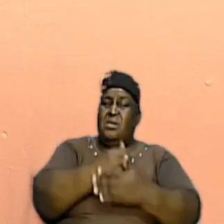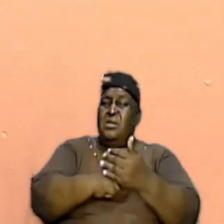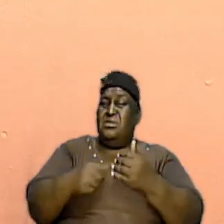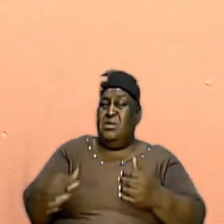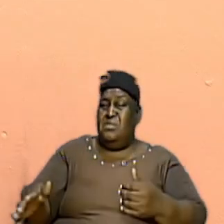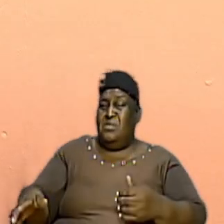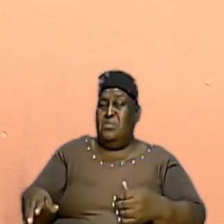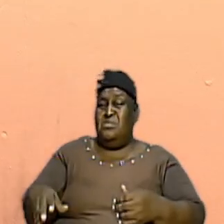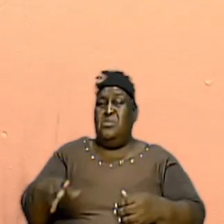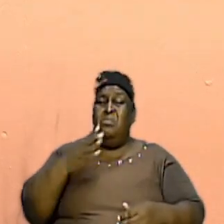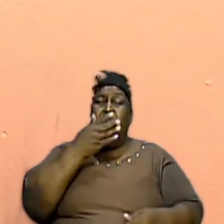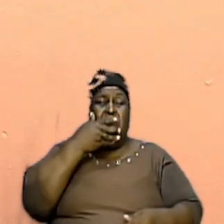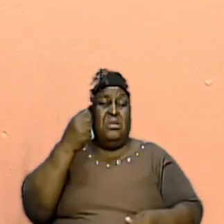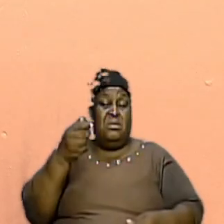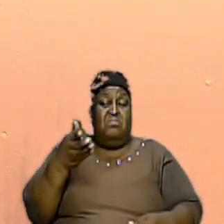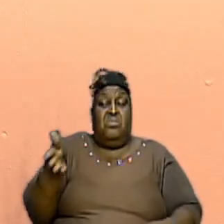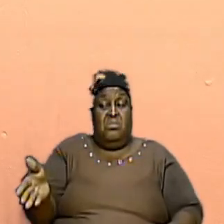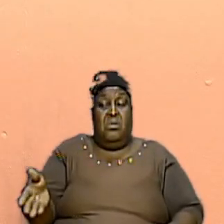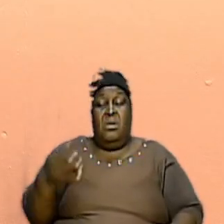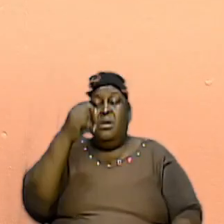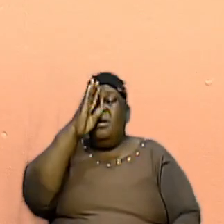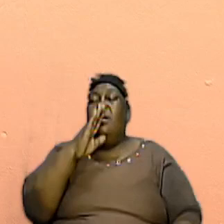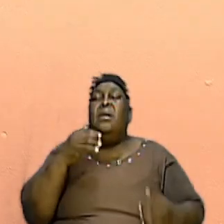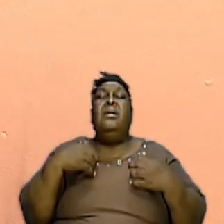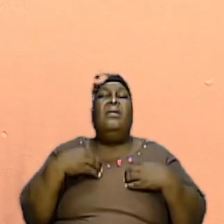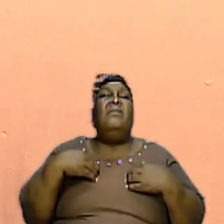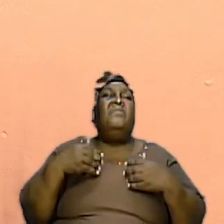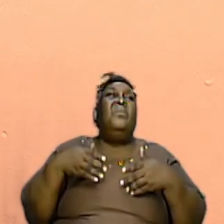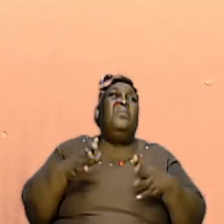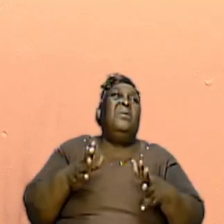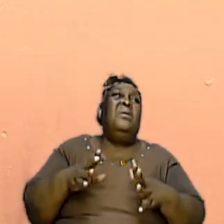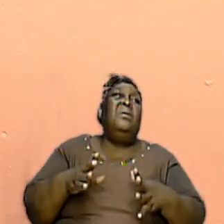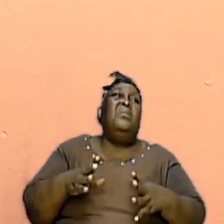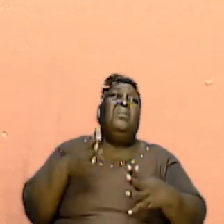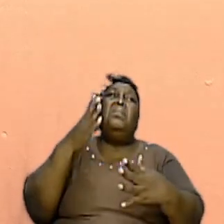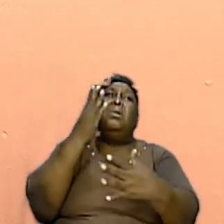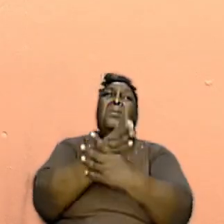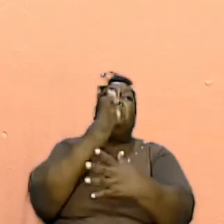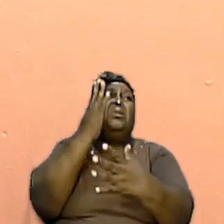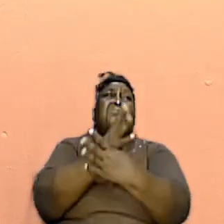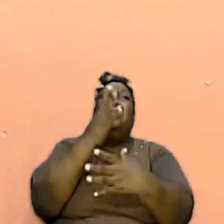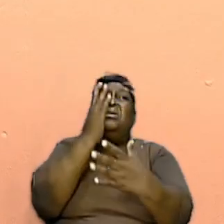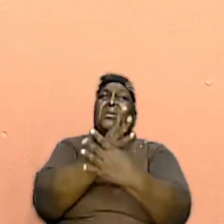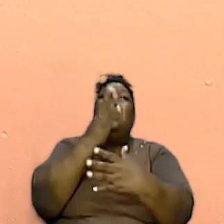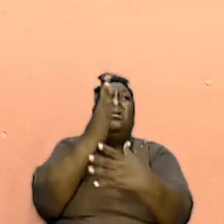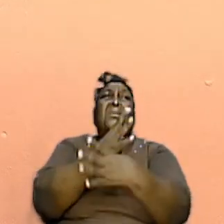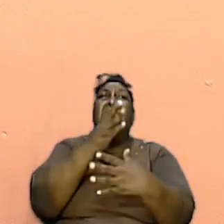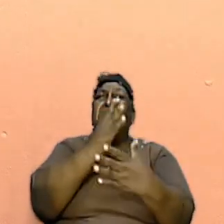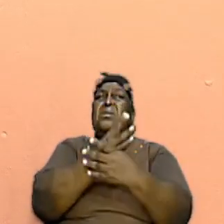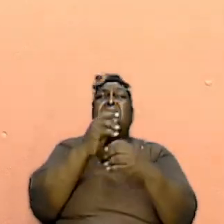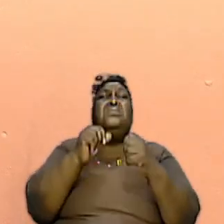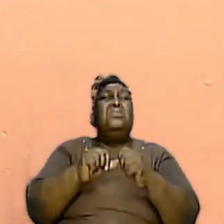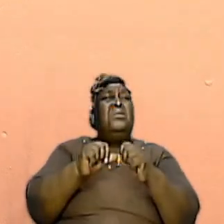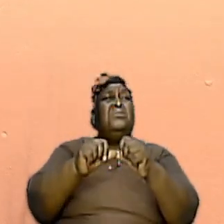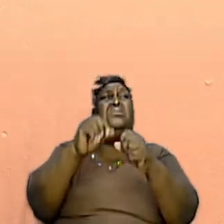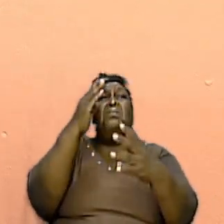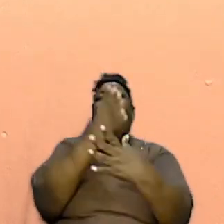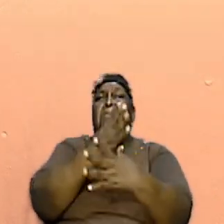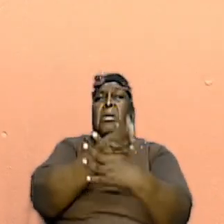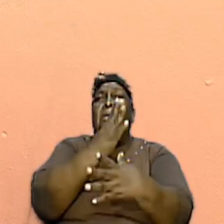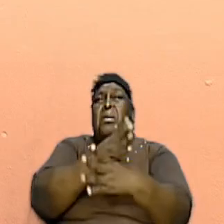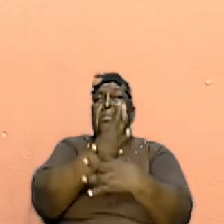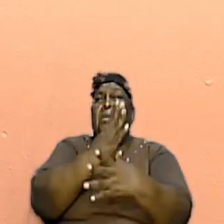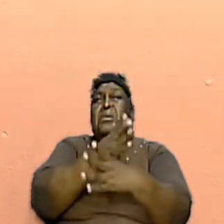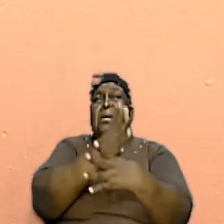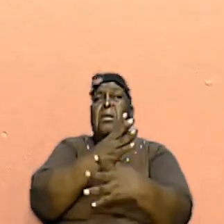Should Be There God Has A Way When We Constantly Murmur And Constantly Complain And Constantly